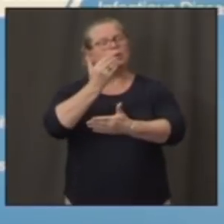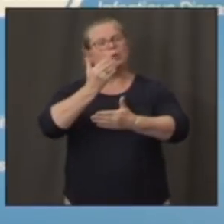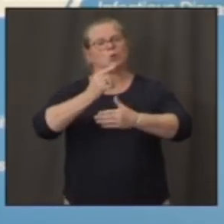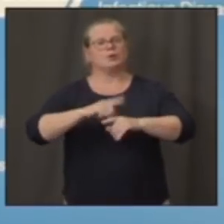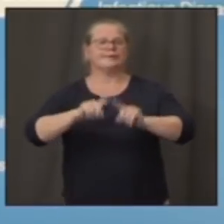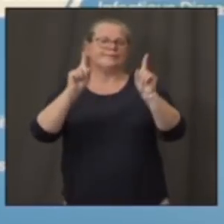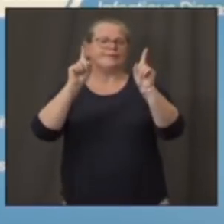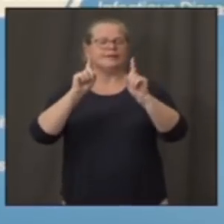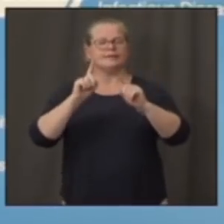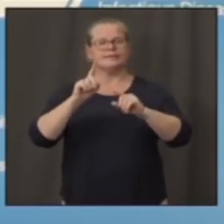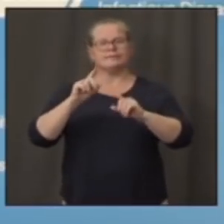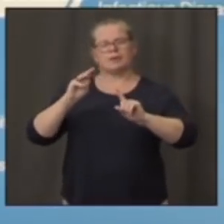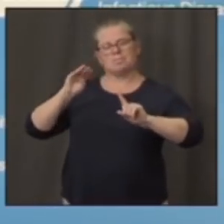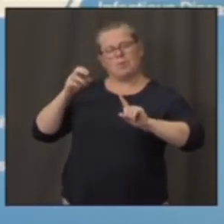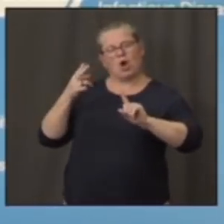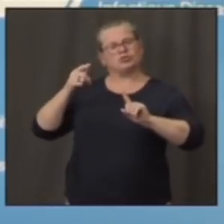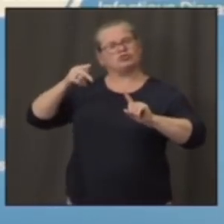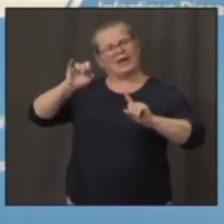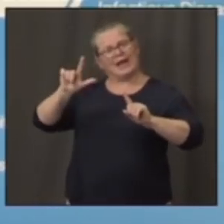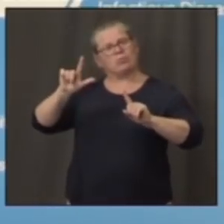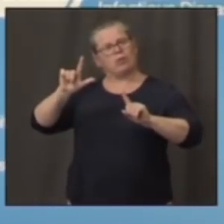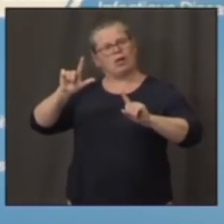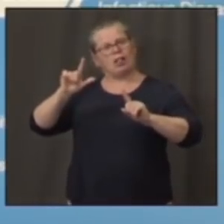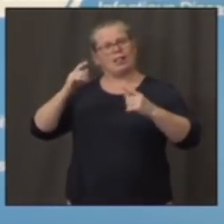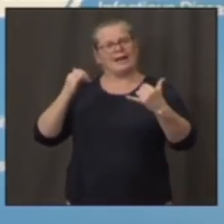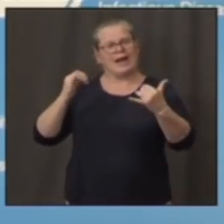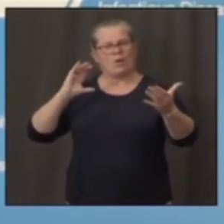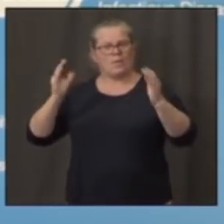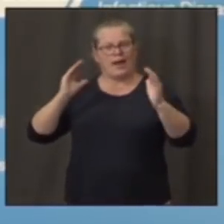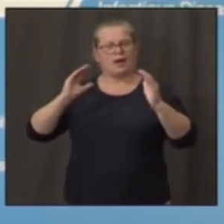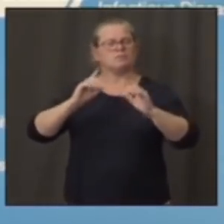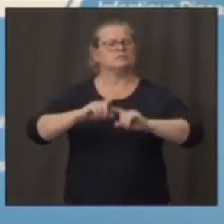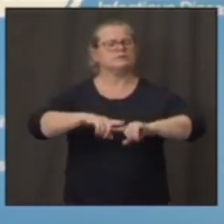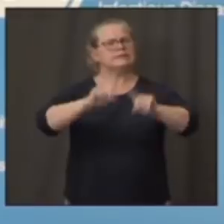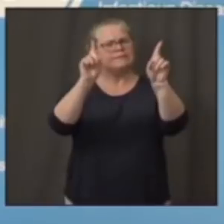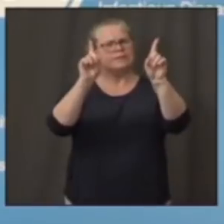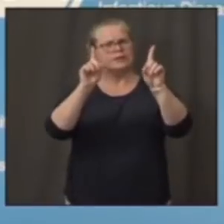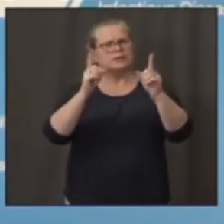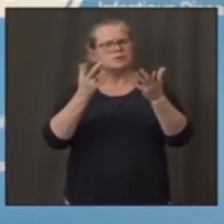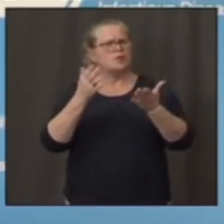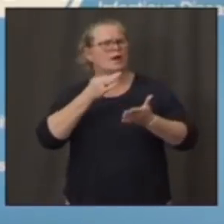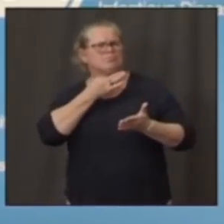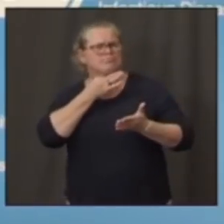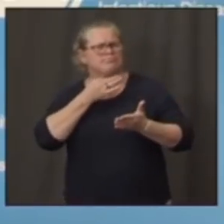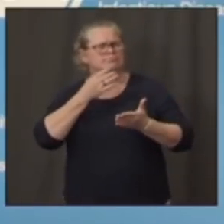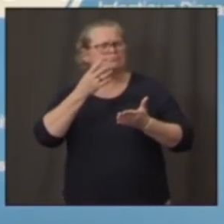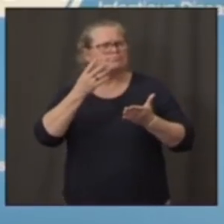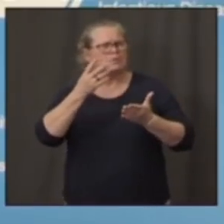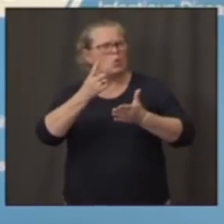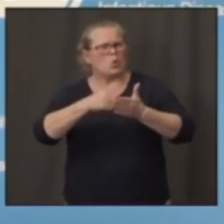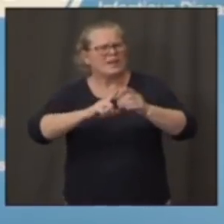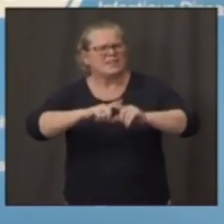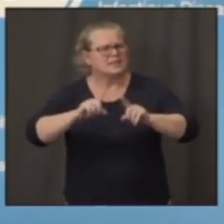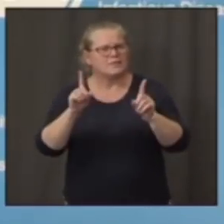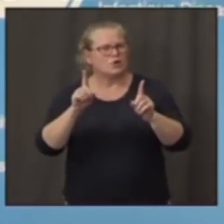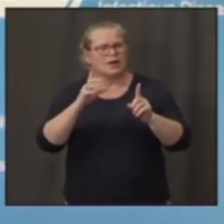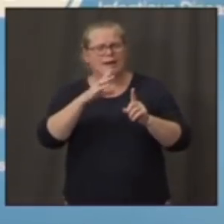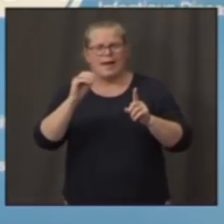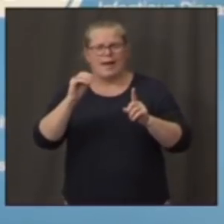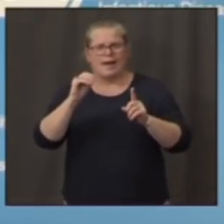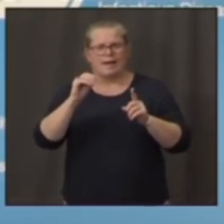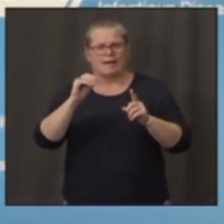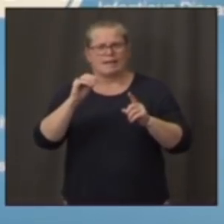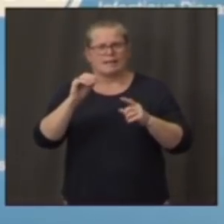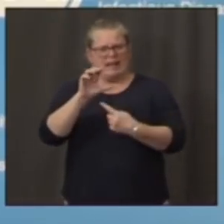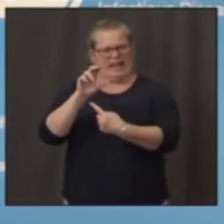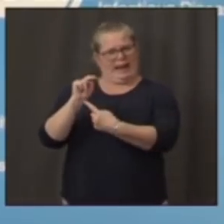back in March and April. And so if that's why I wonder if you could describe what is different and what might Connecticut have to